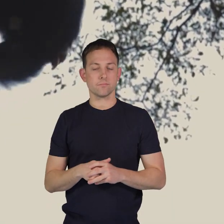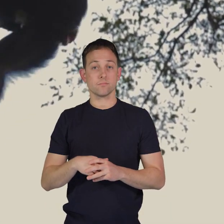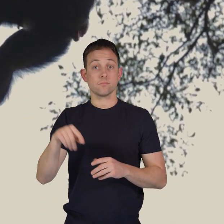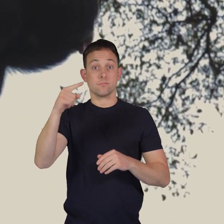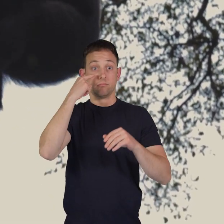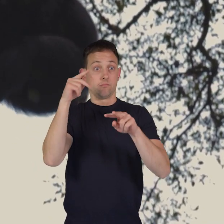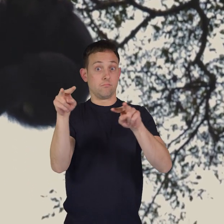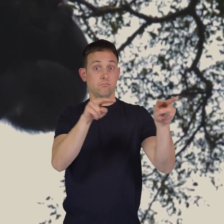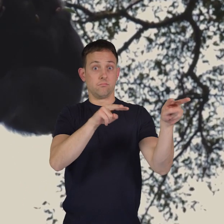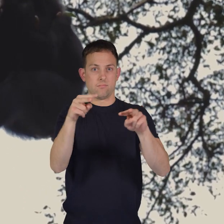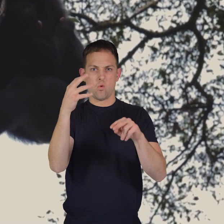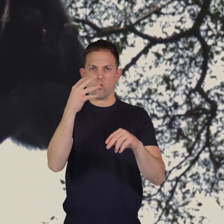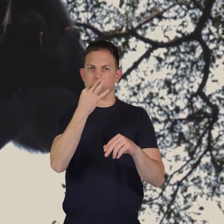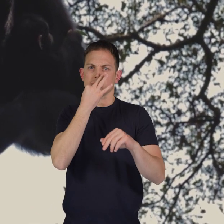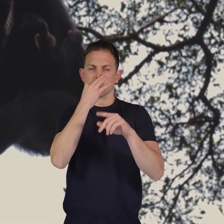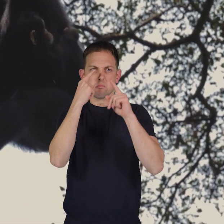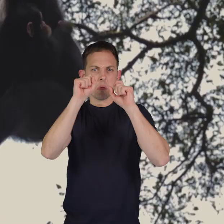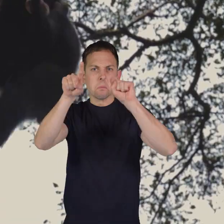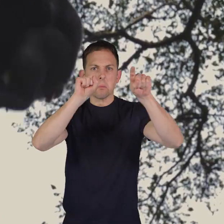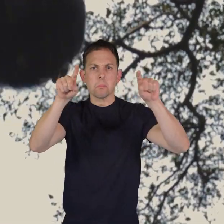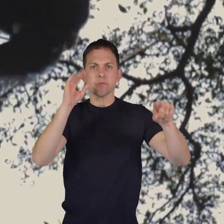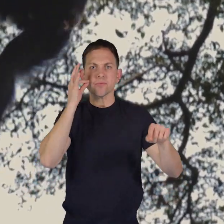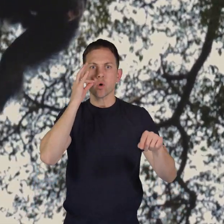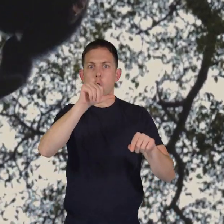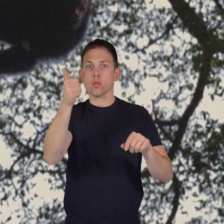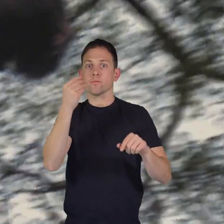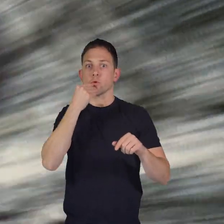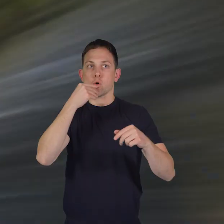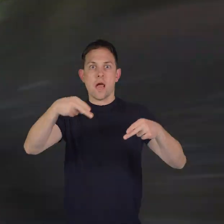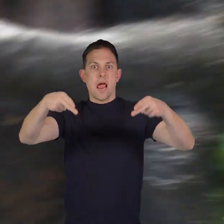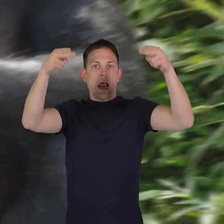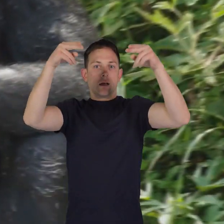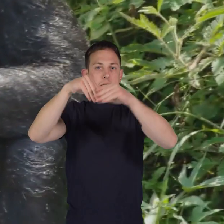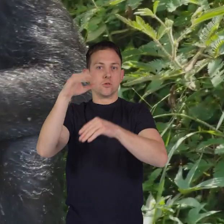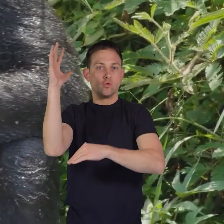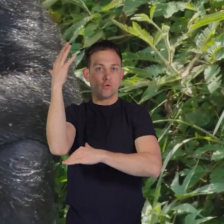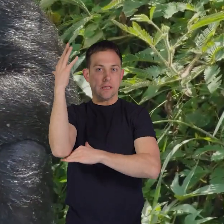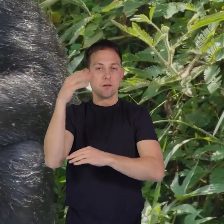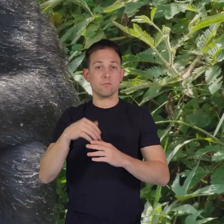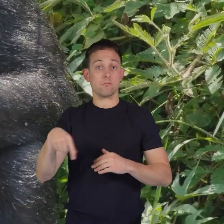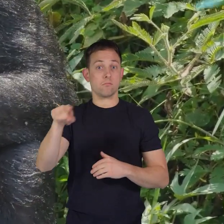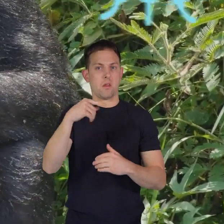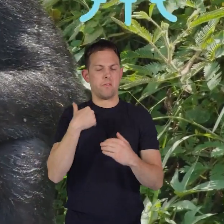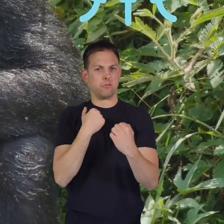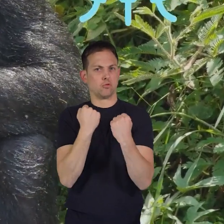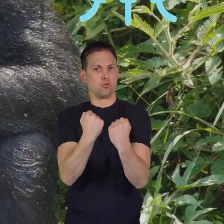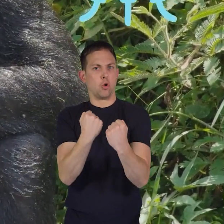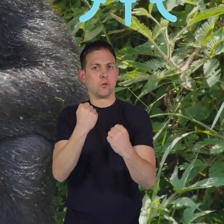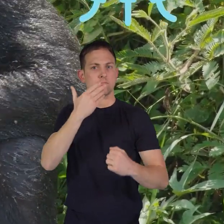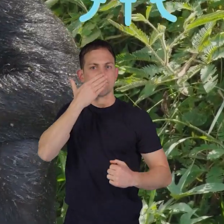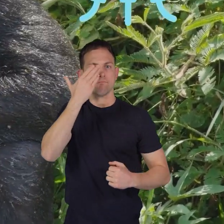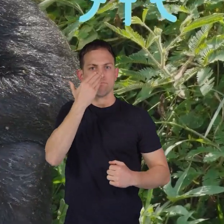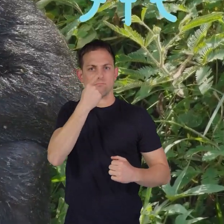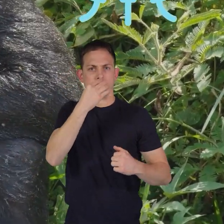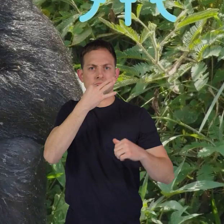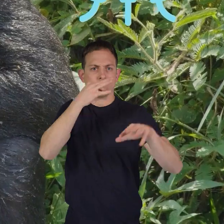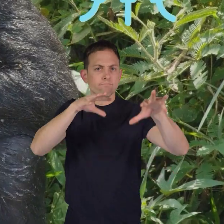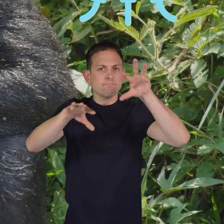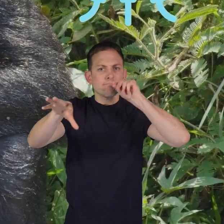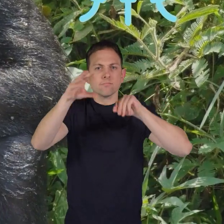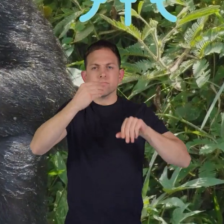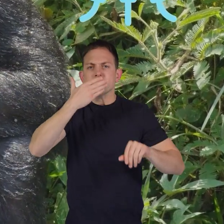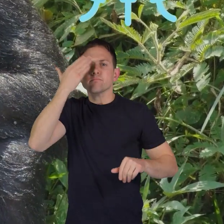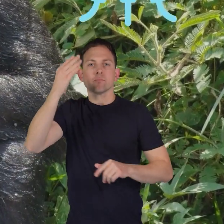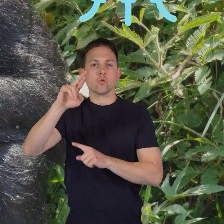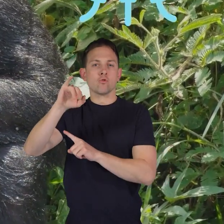is excellent for spotting fruits and other food high in the trees they also have a strong sense of smell which helps them sniff out